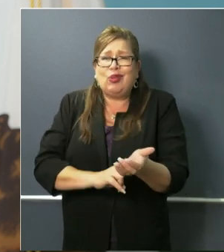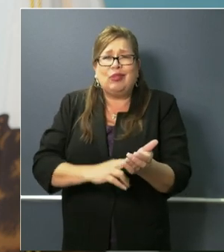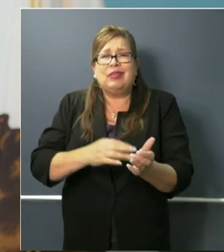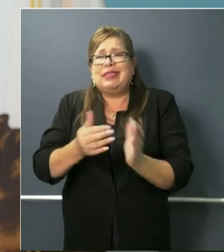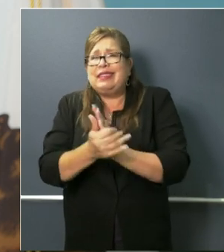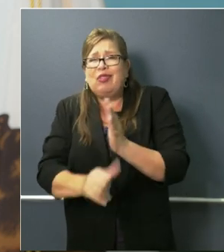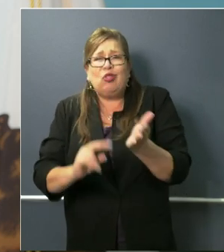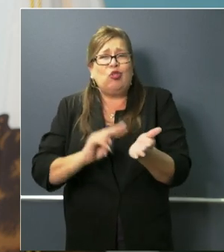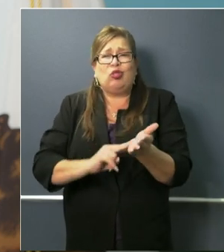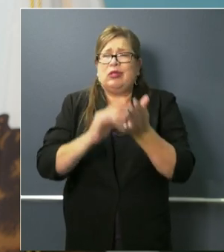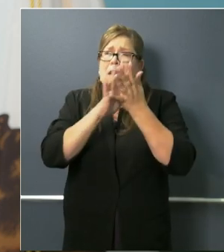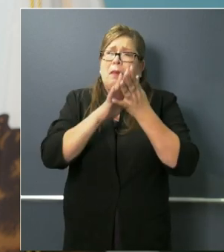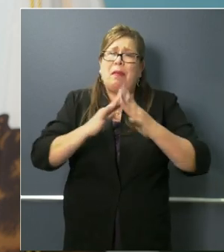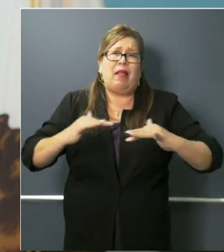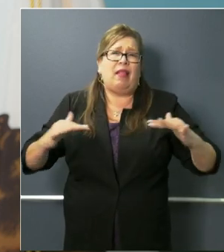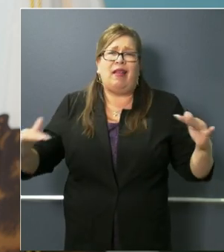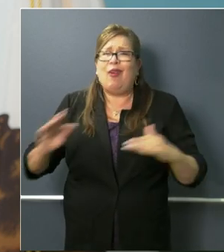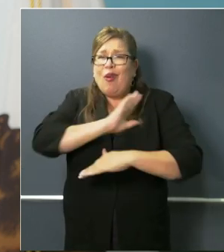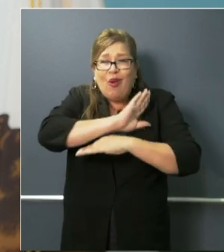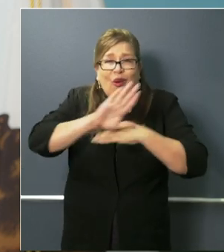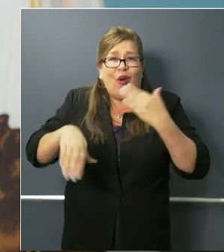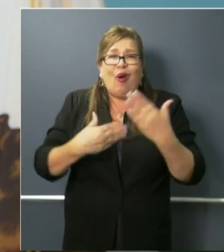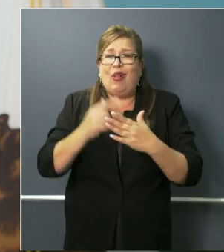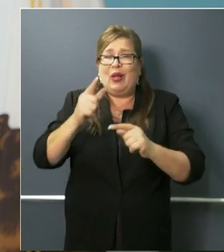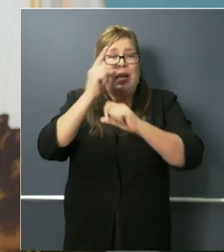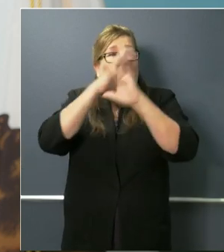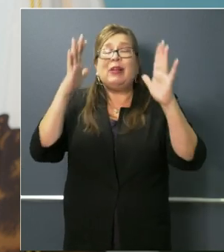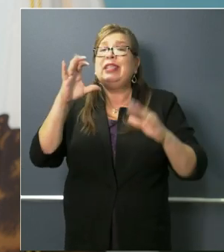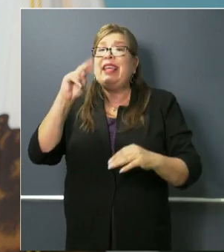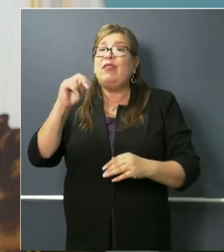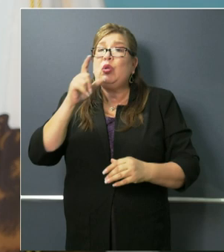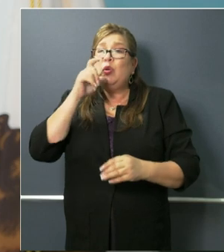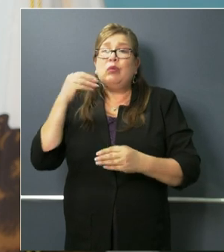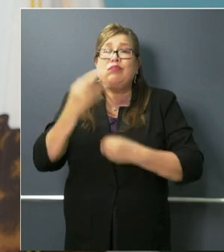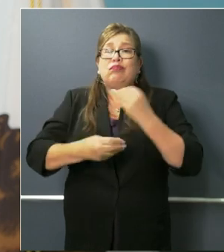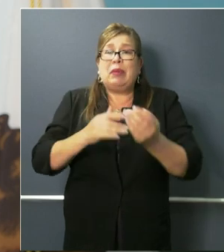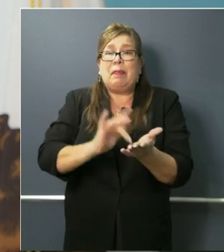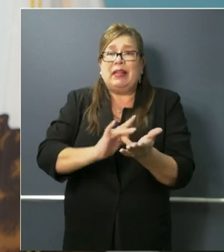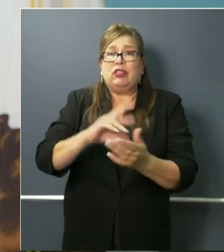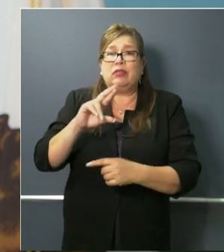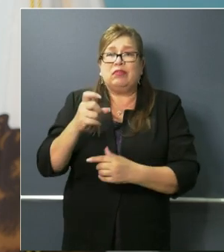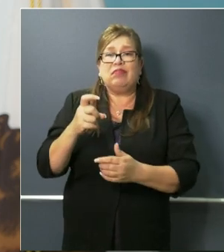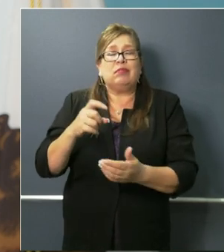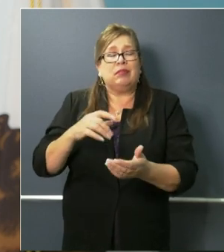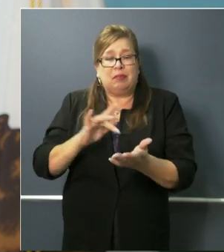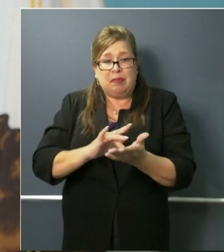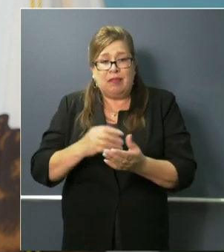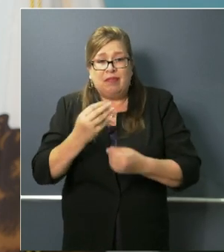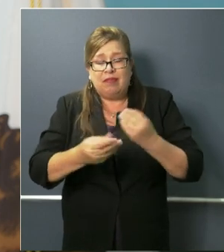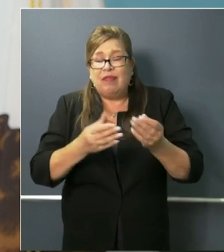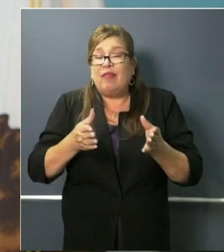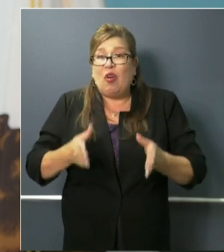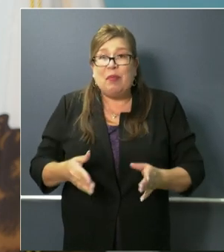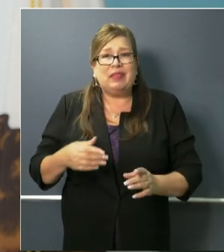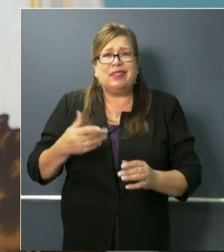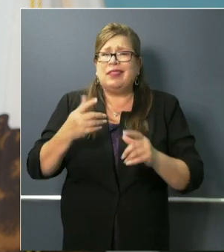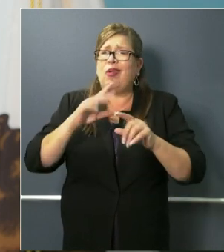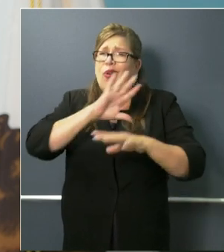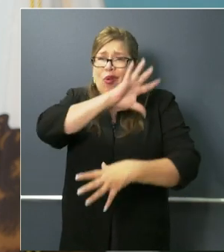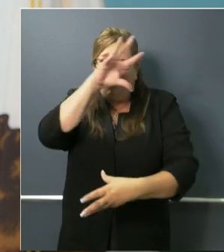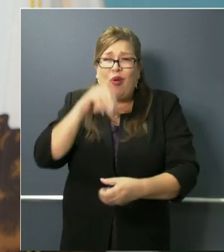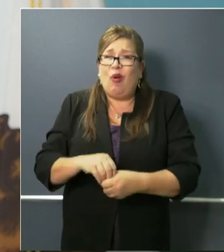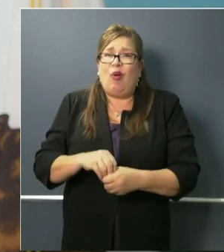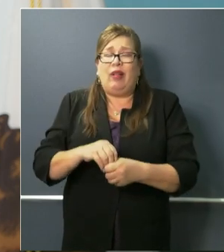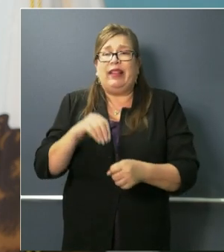workforce you can imagine, pharmacists, not just doctors, all of them are represented in that